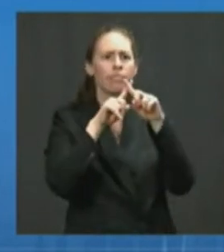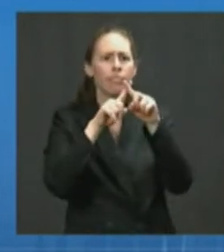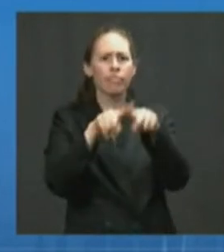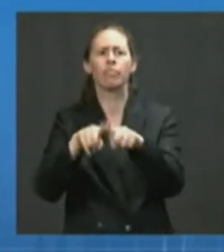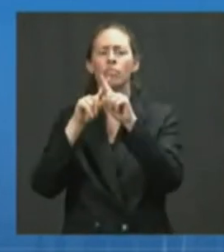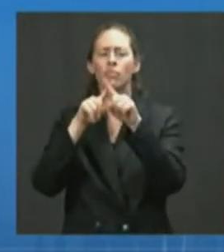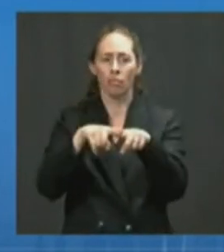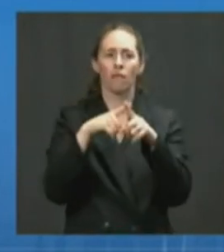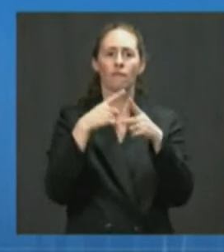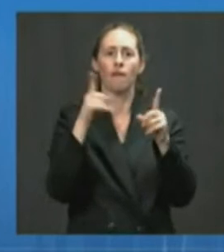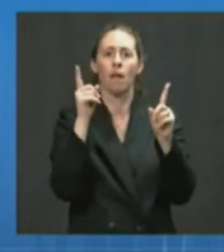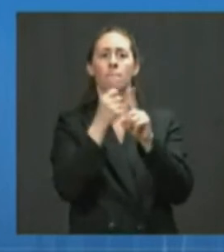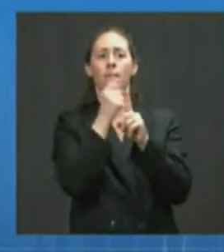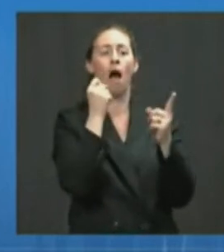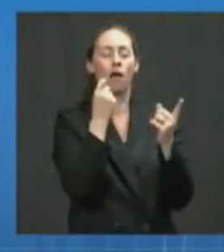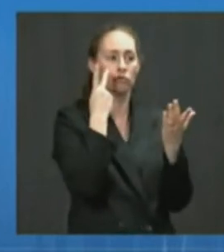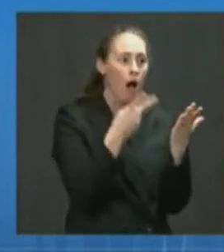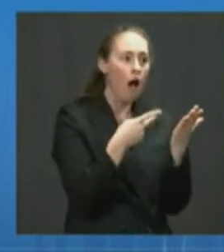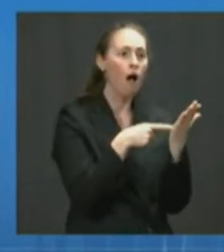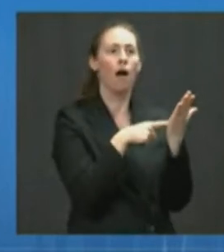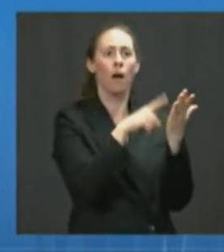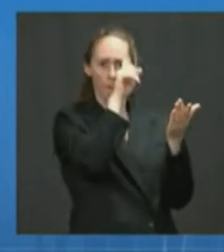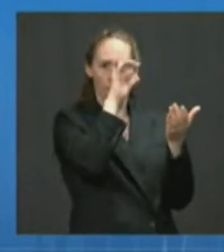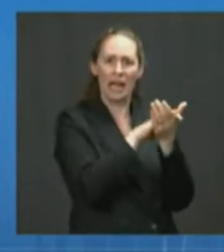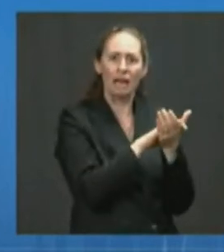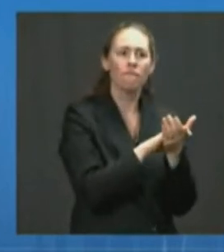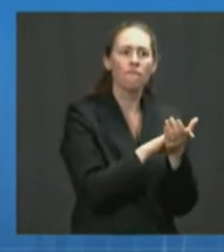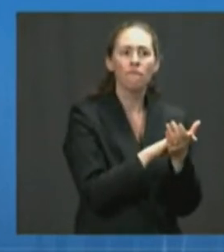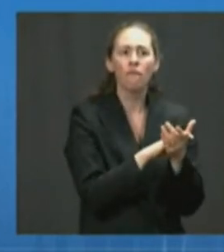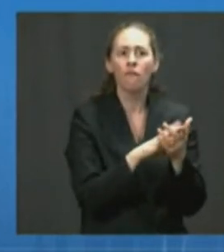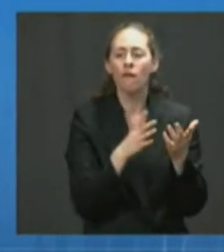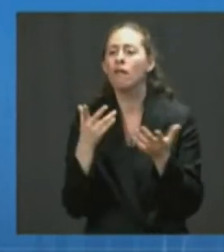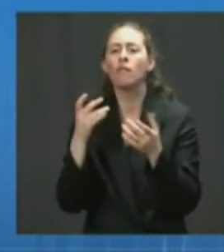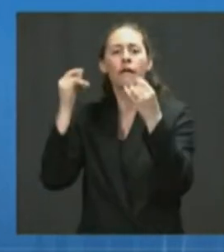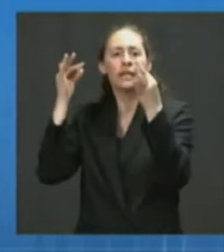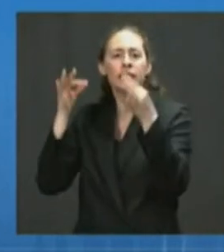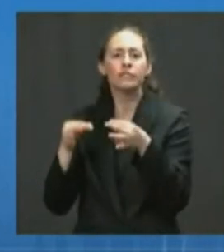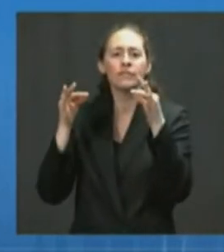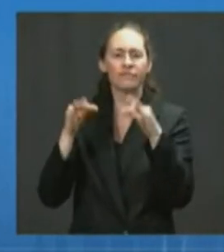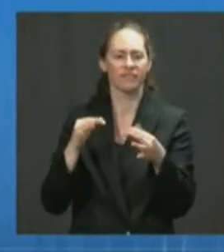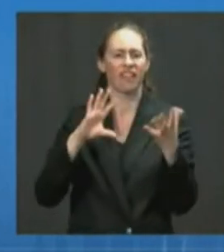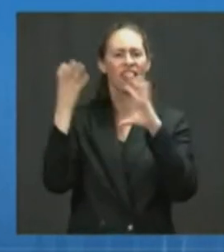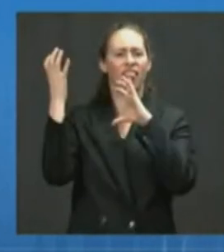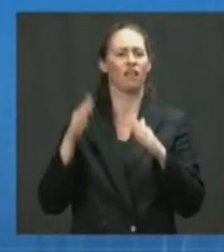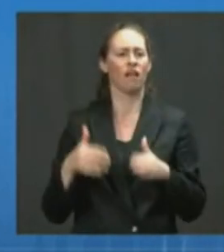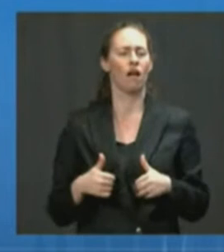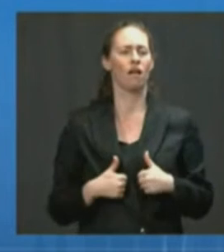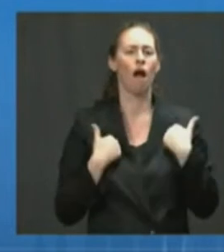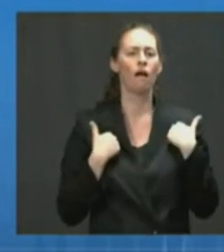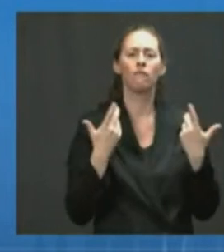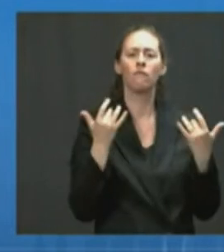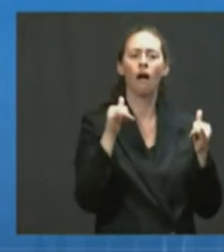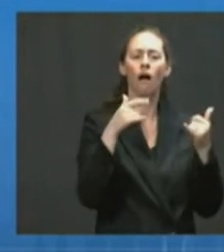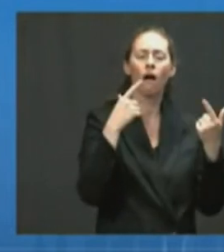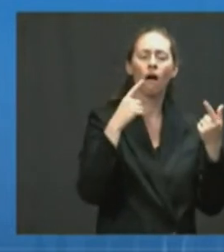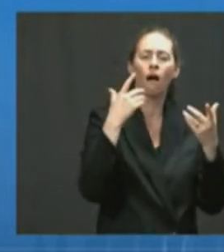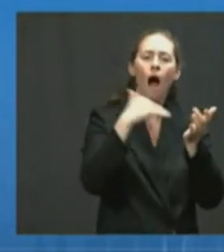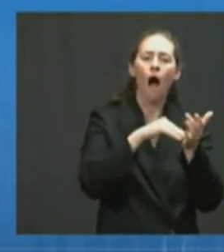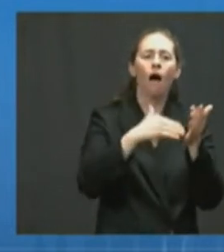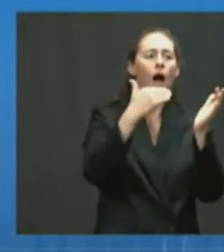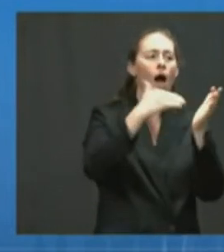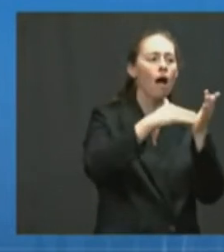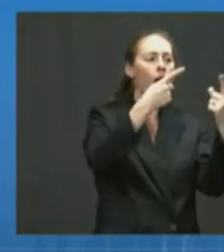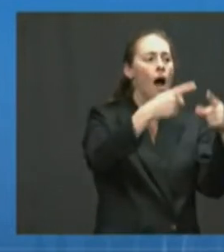outcomes, which exacerbates health inequities in what becomes a vicious cycle. Ultimately, while the threat of the Delta